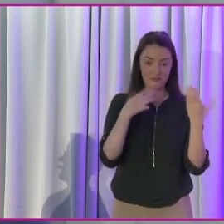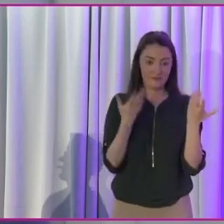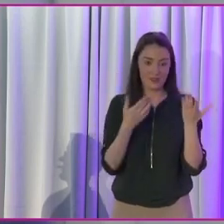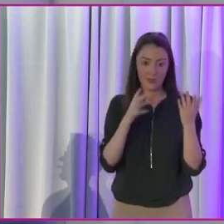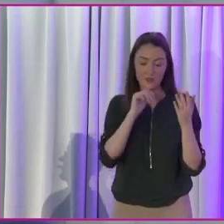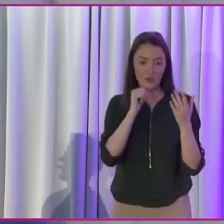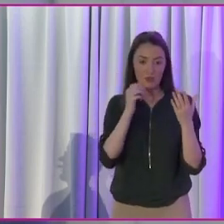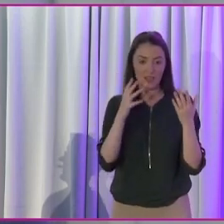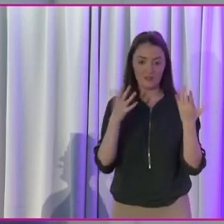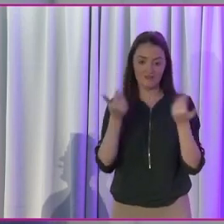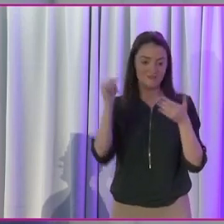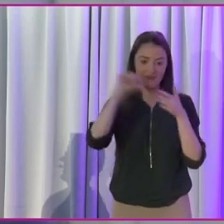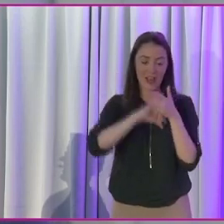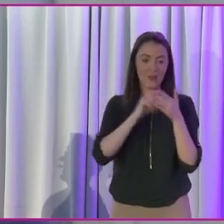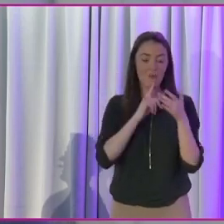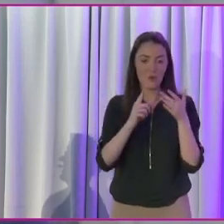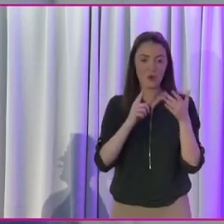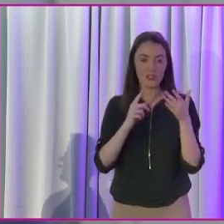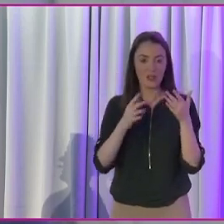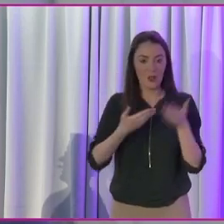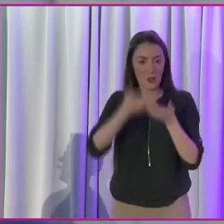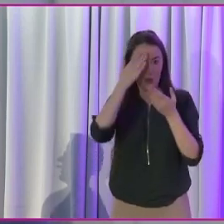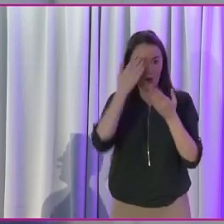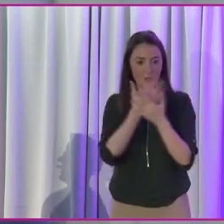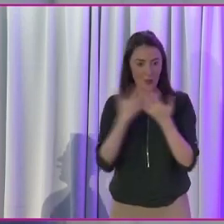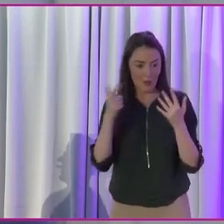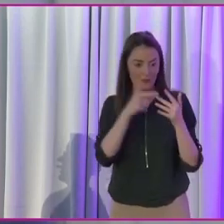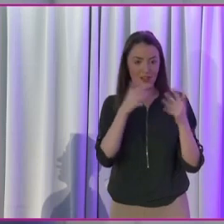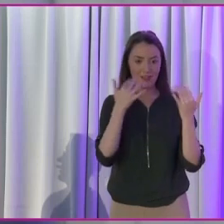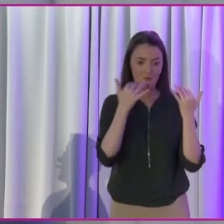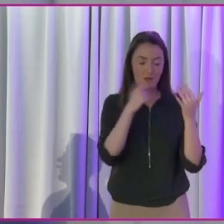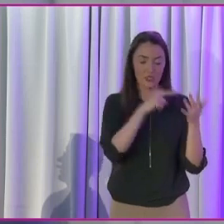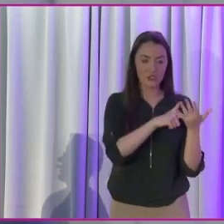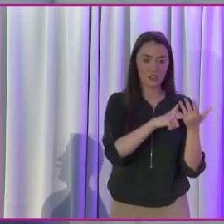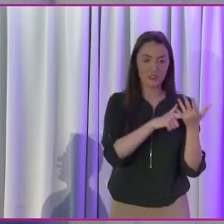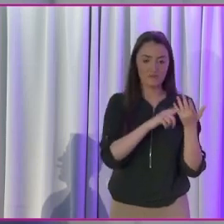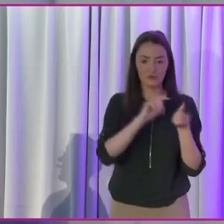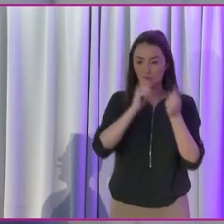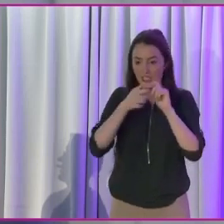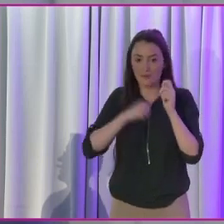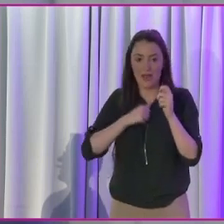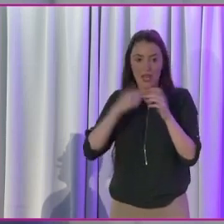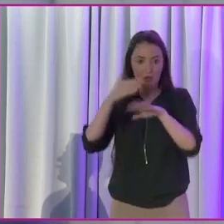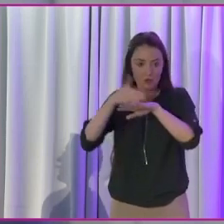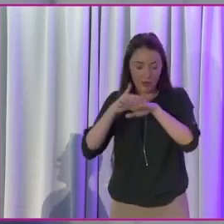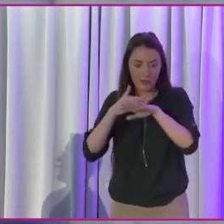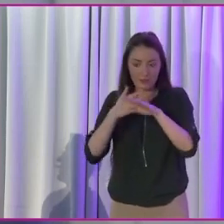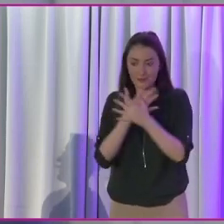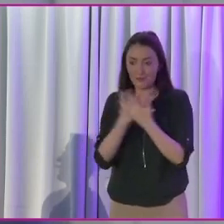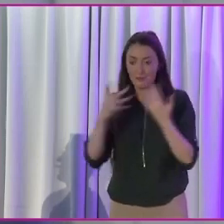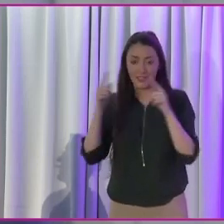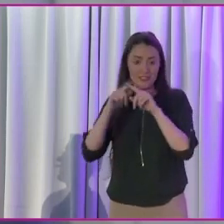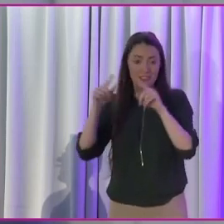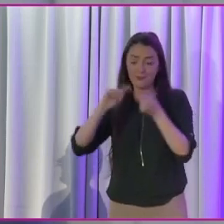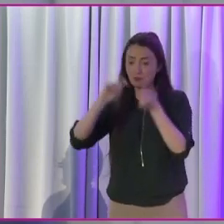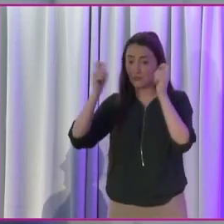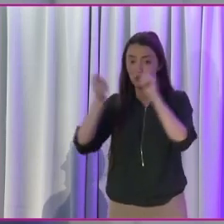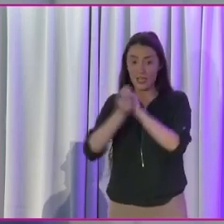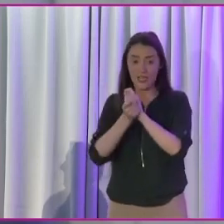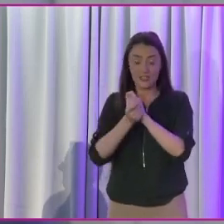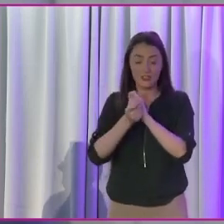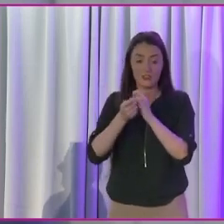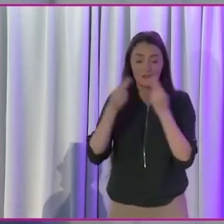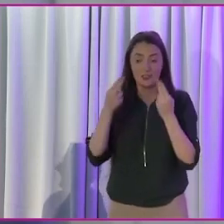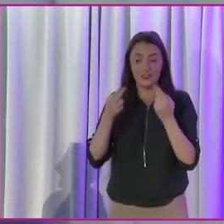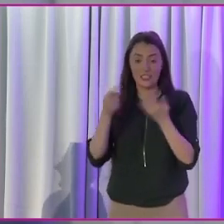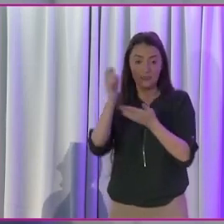Had I been elected in 99, I don't know what difference it would have made to my career, but like, it's a whole different ballgame by